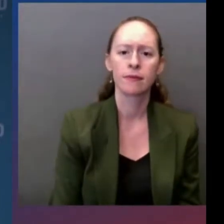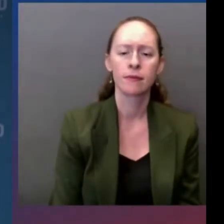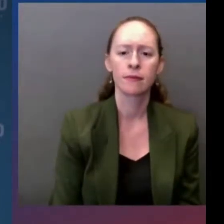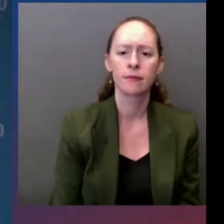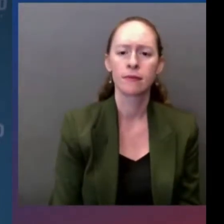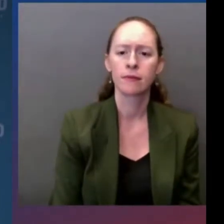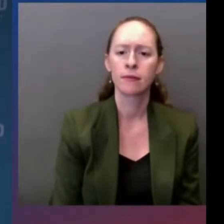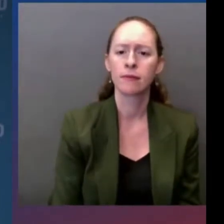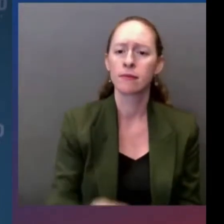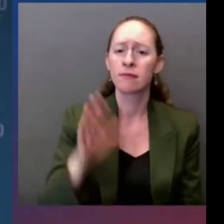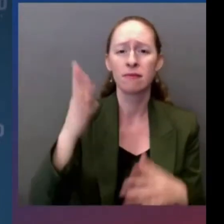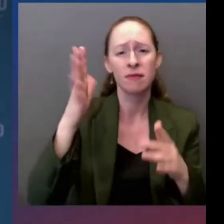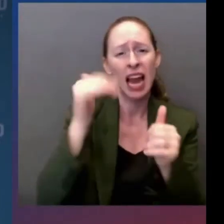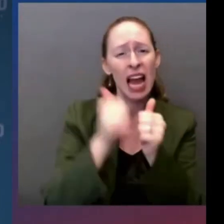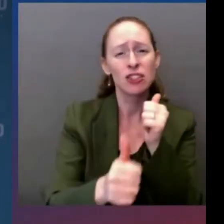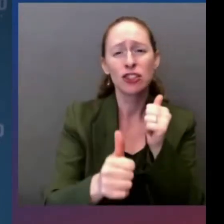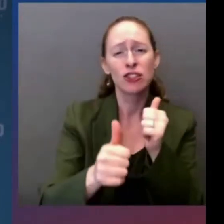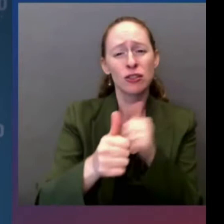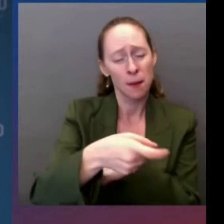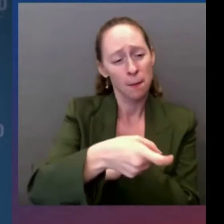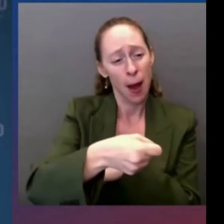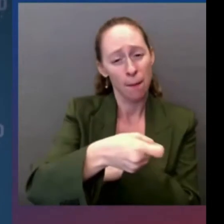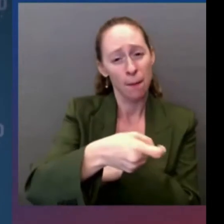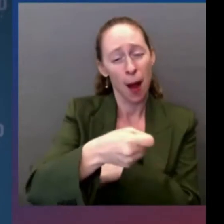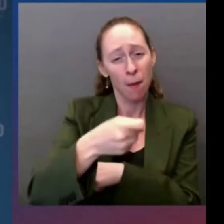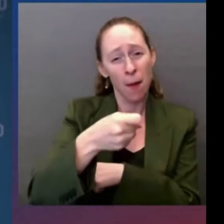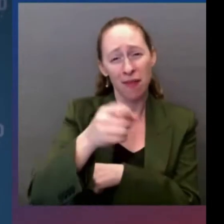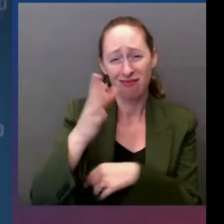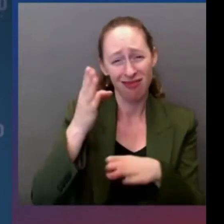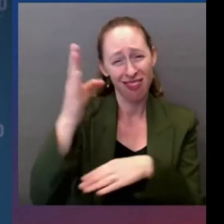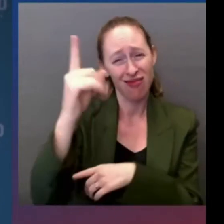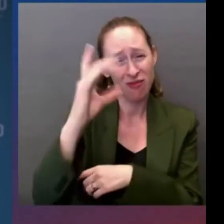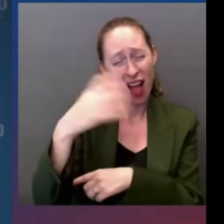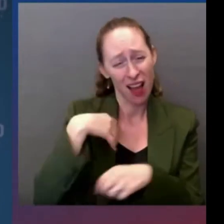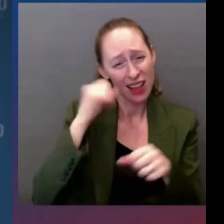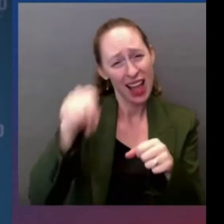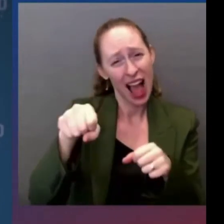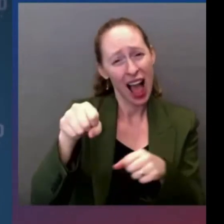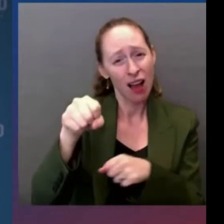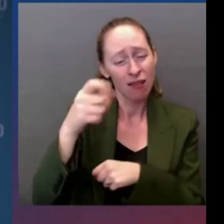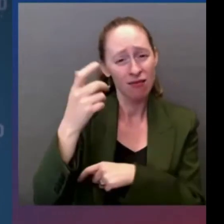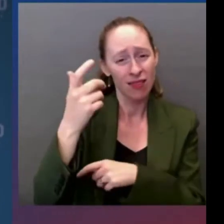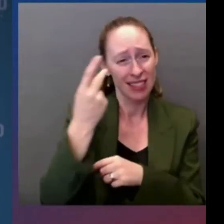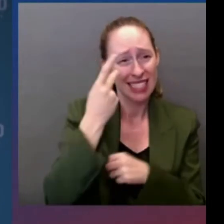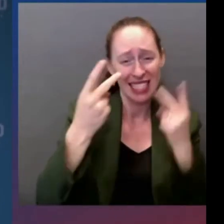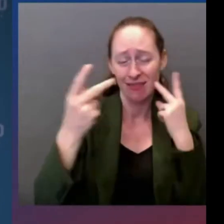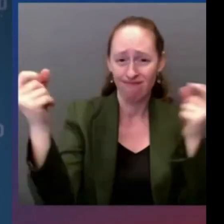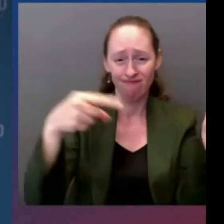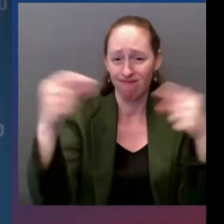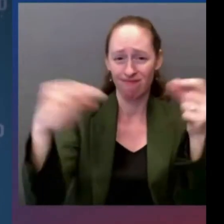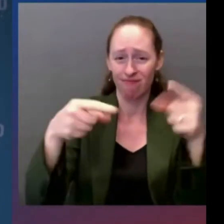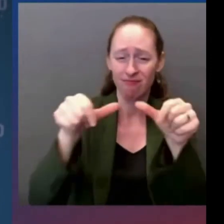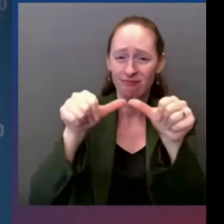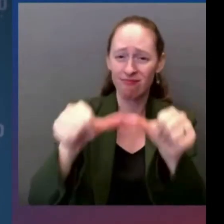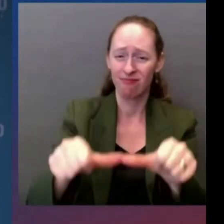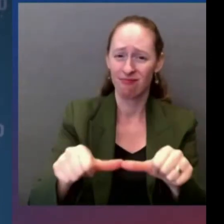A man fueled by hate charged into Orlando's Pulse nightclub and opened fire that morning,